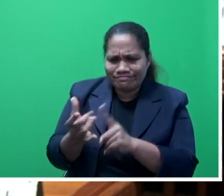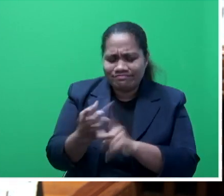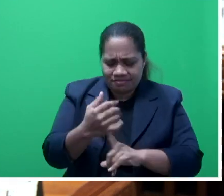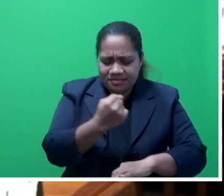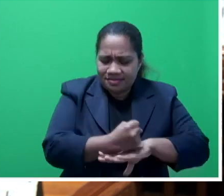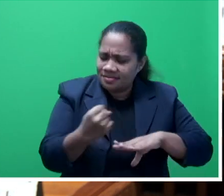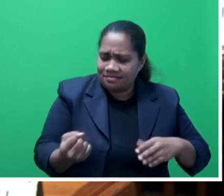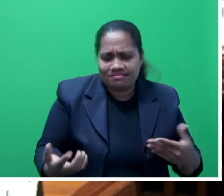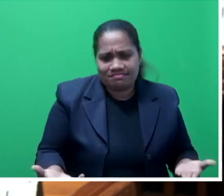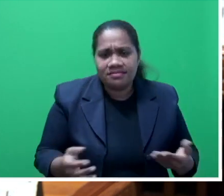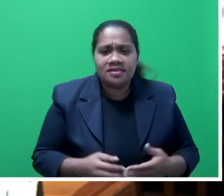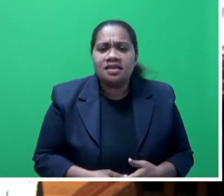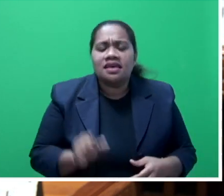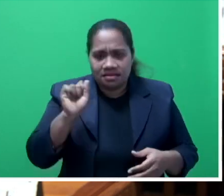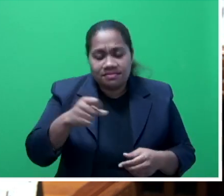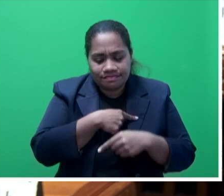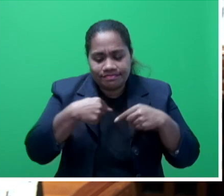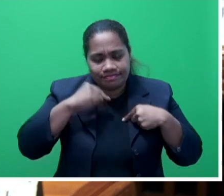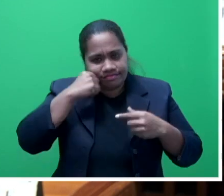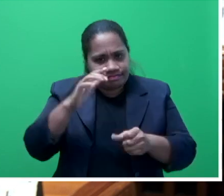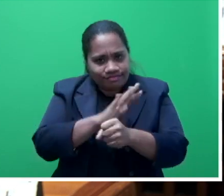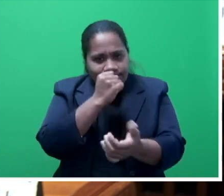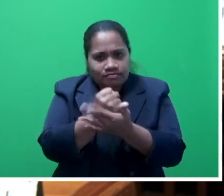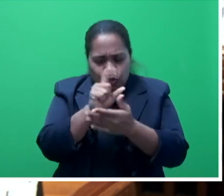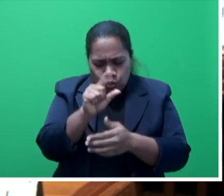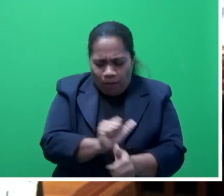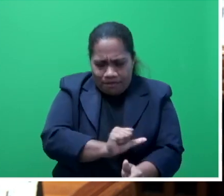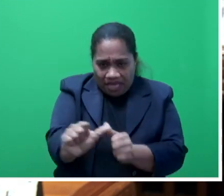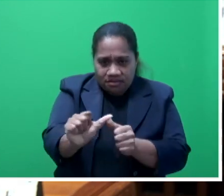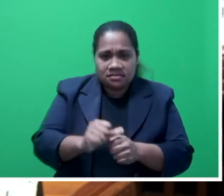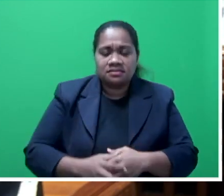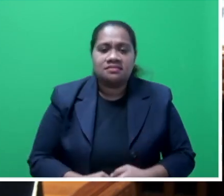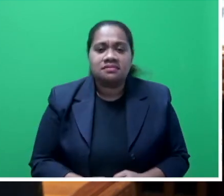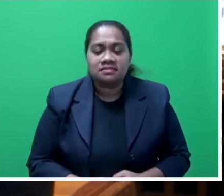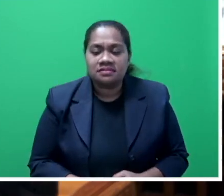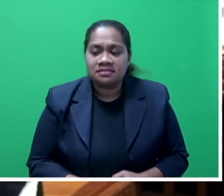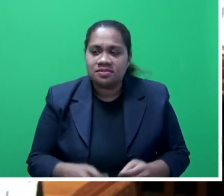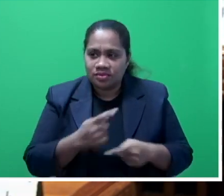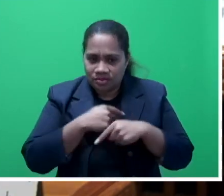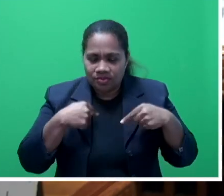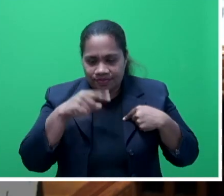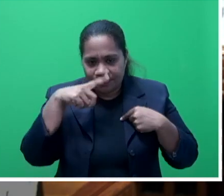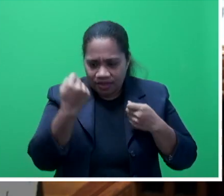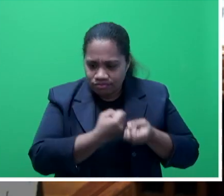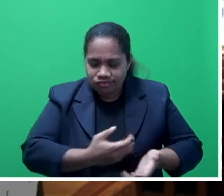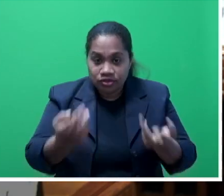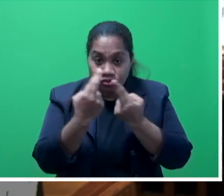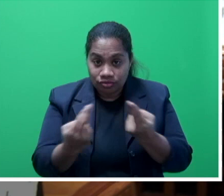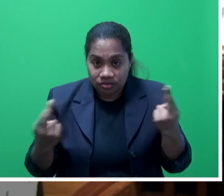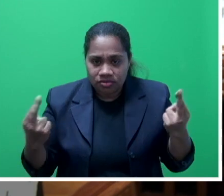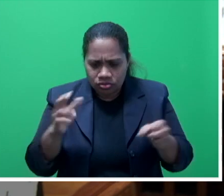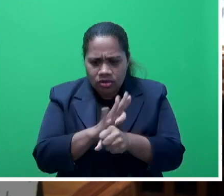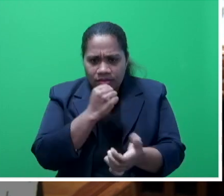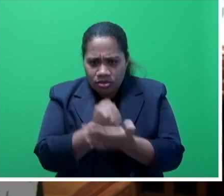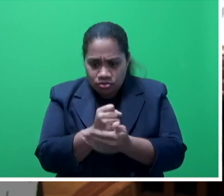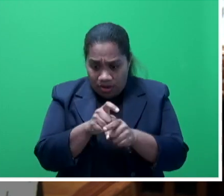and of course we will ensure that we do our best within the resources that we have to ensure that that is being